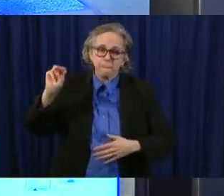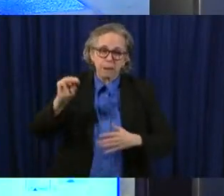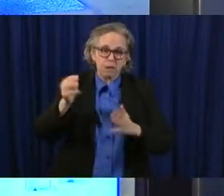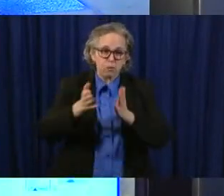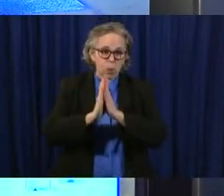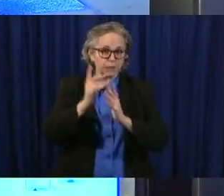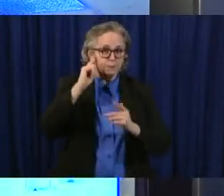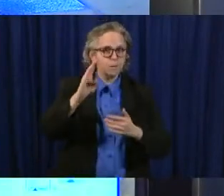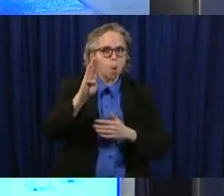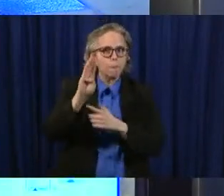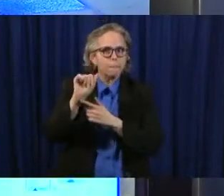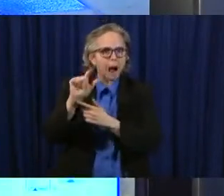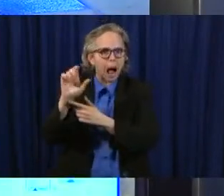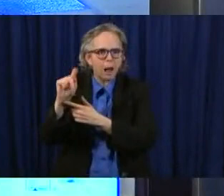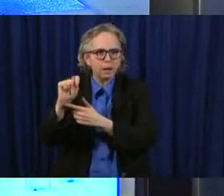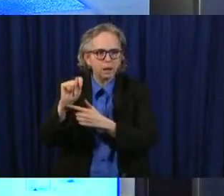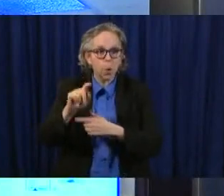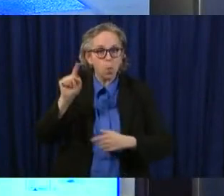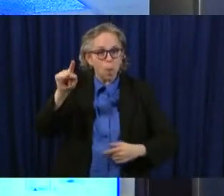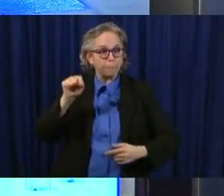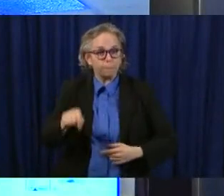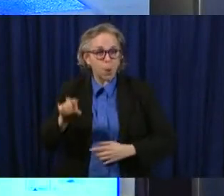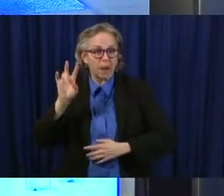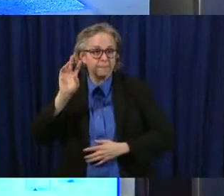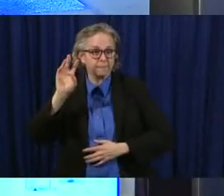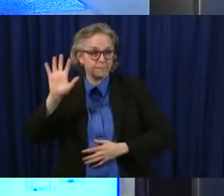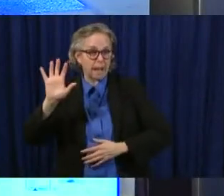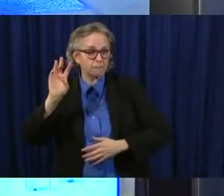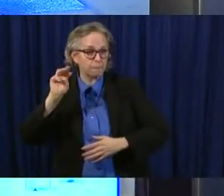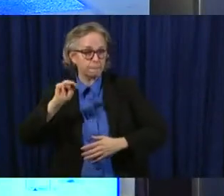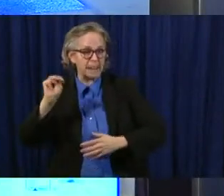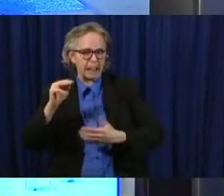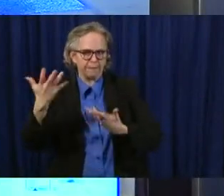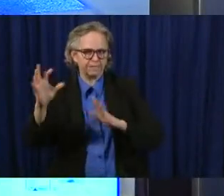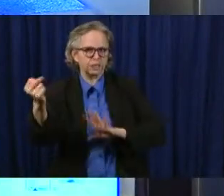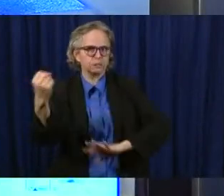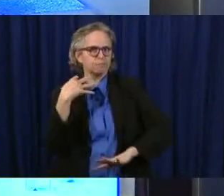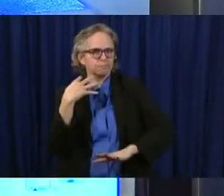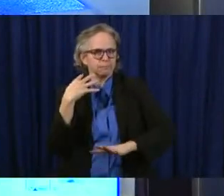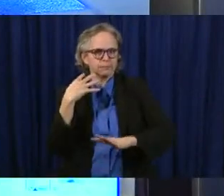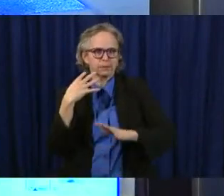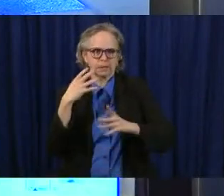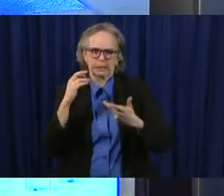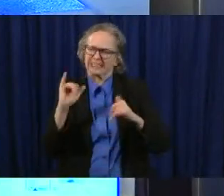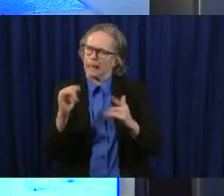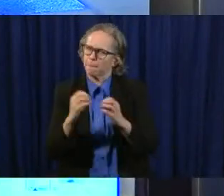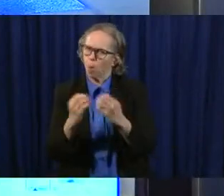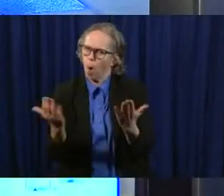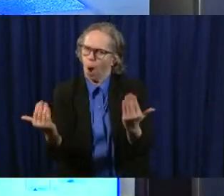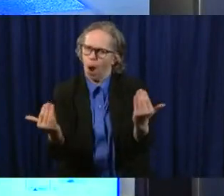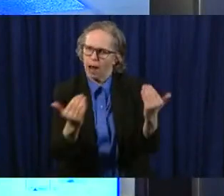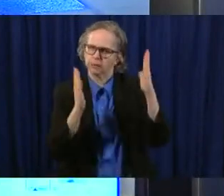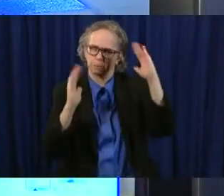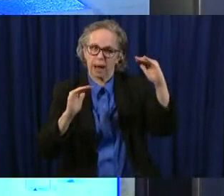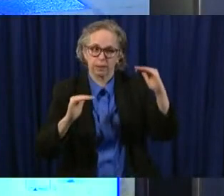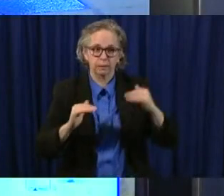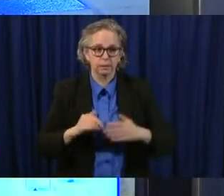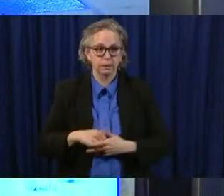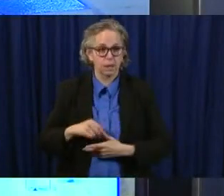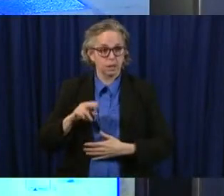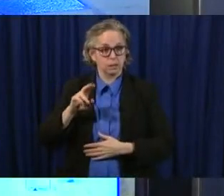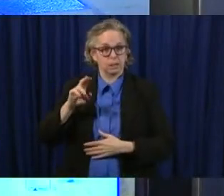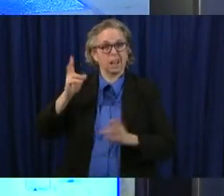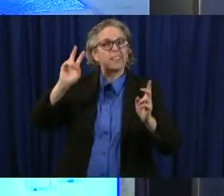million have been returned we know that many more are being returned as we speak we just heard from the u.s postal service that they're